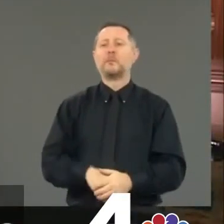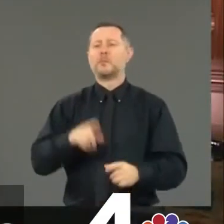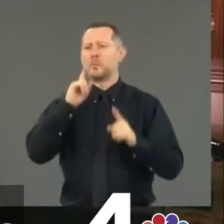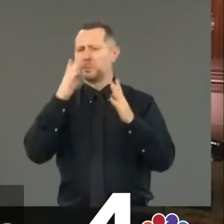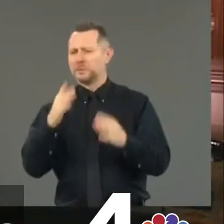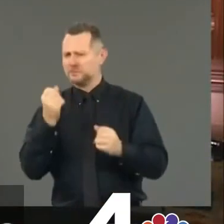NYPD.